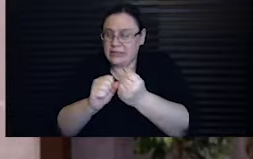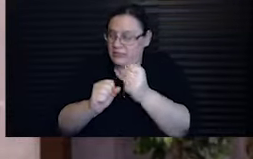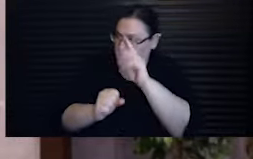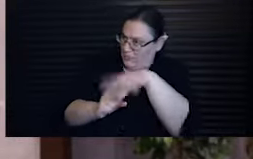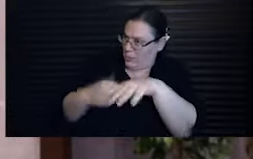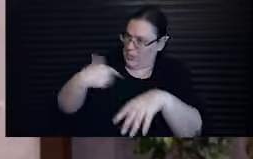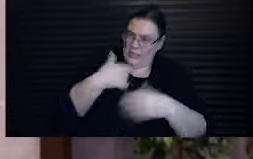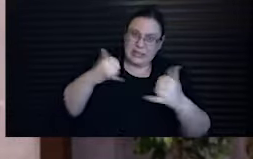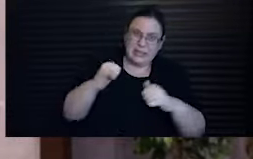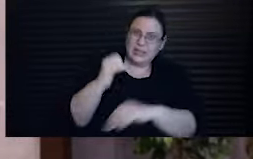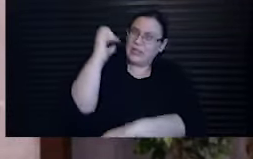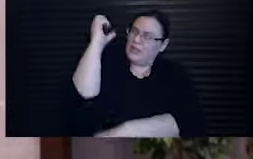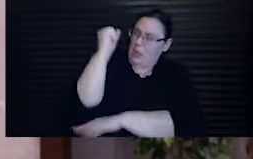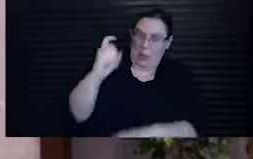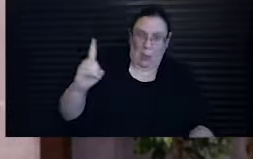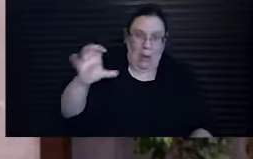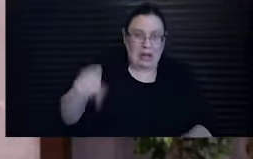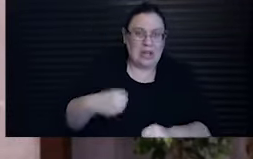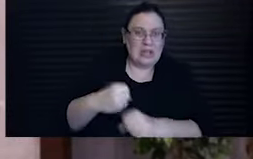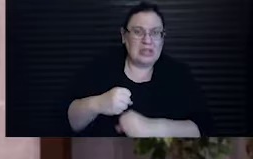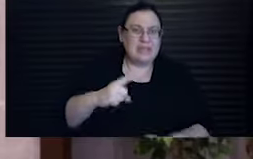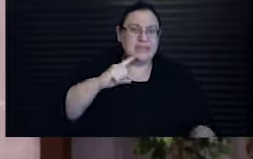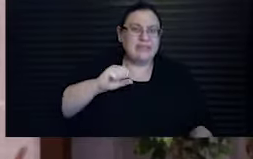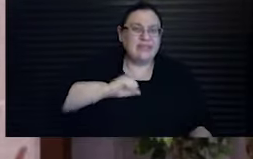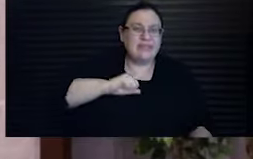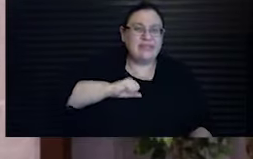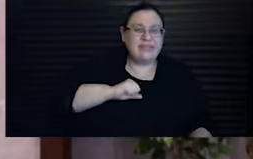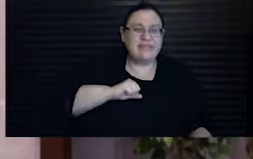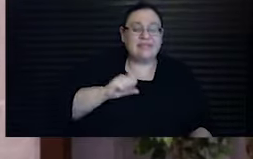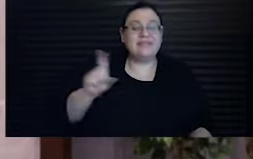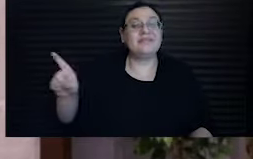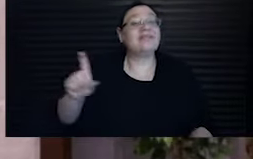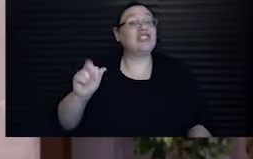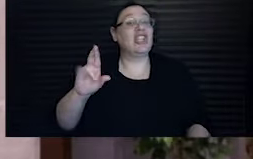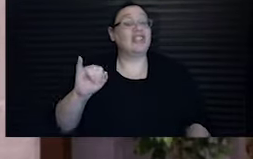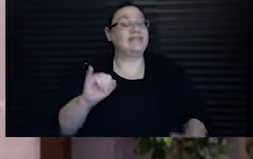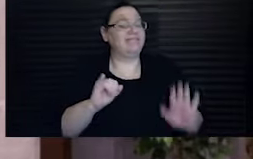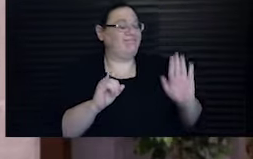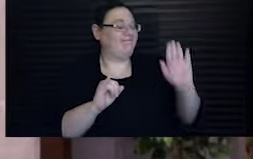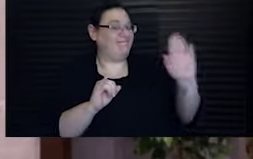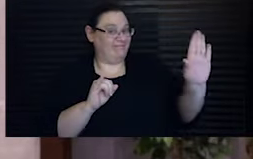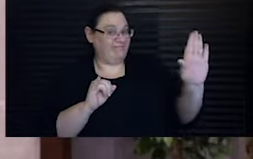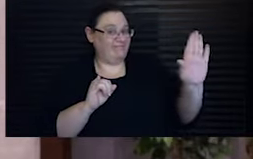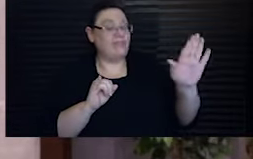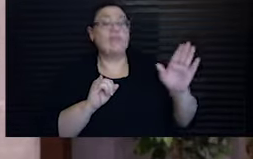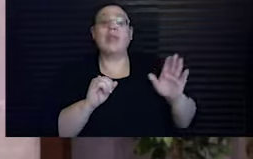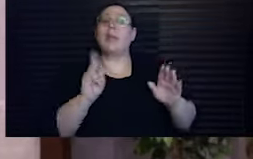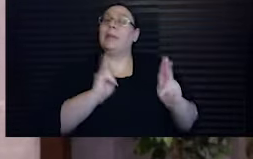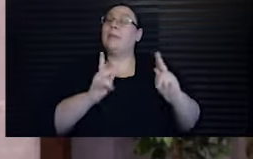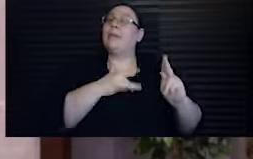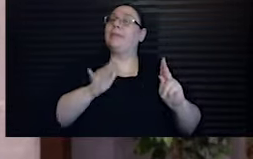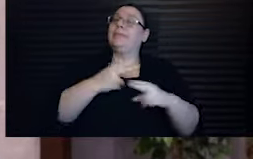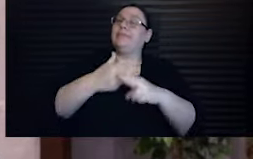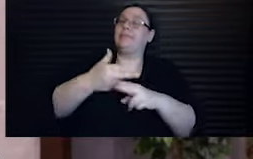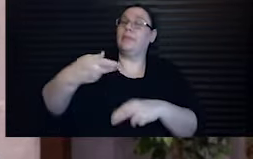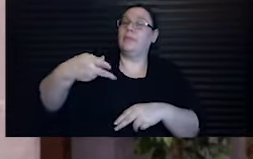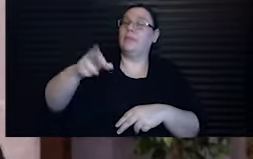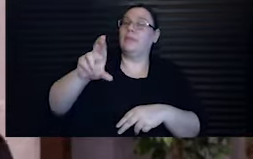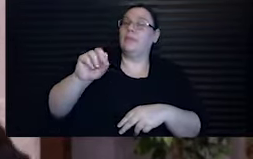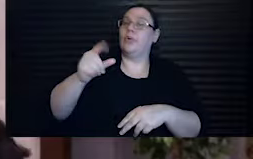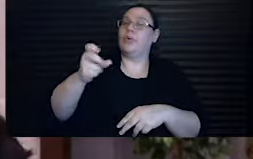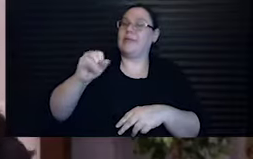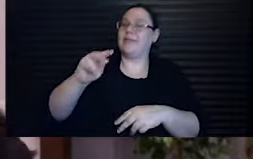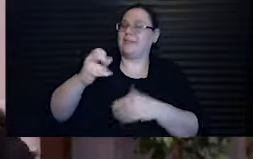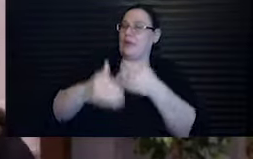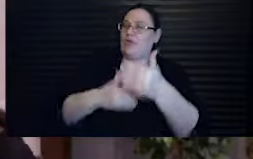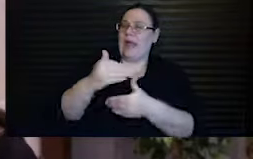be around in a hundred years? I said. Ah, said Ari. That's what progressives often do. We're so